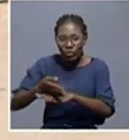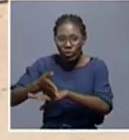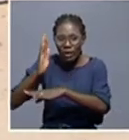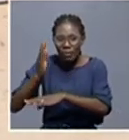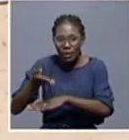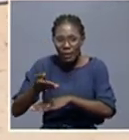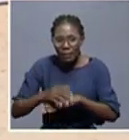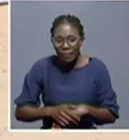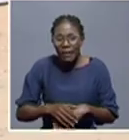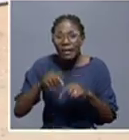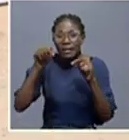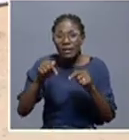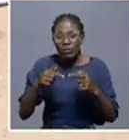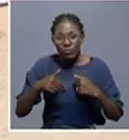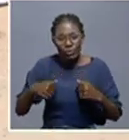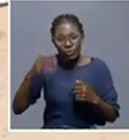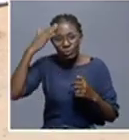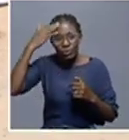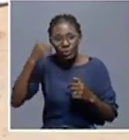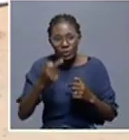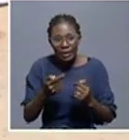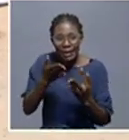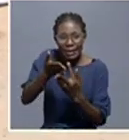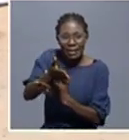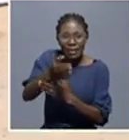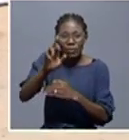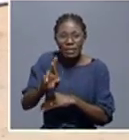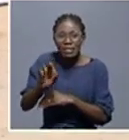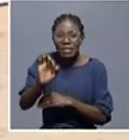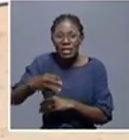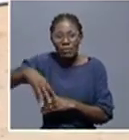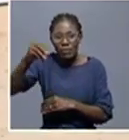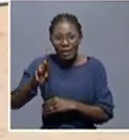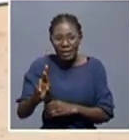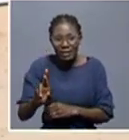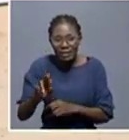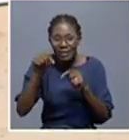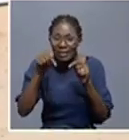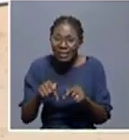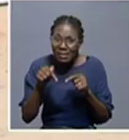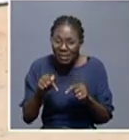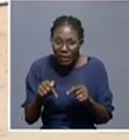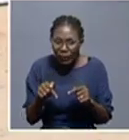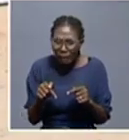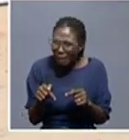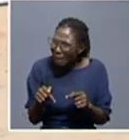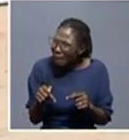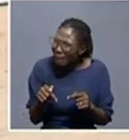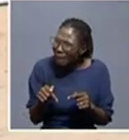this is a milestone on its own for the region. So the event has been taken through by the Minister of